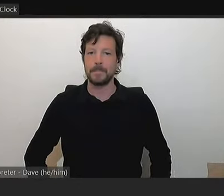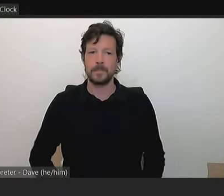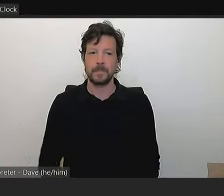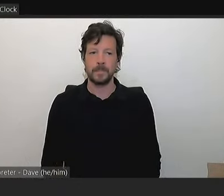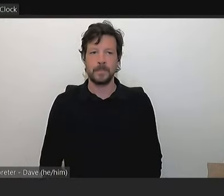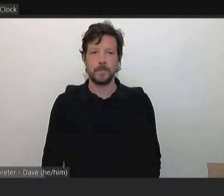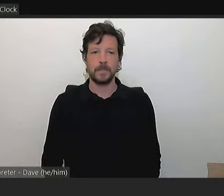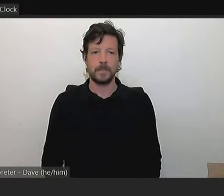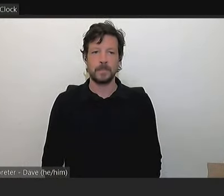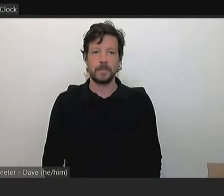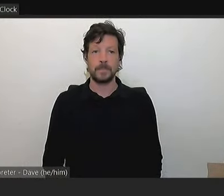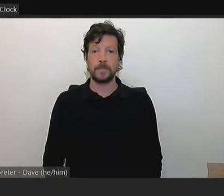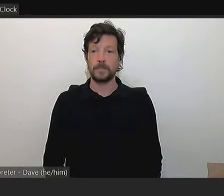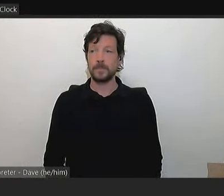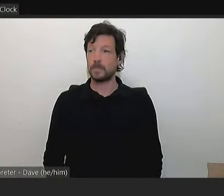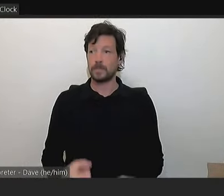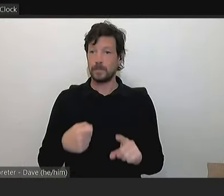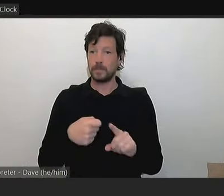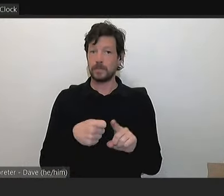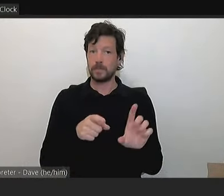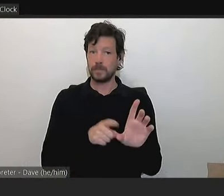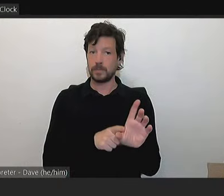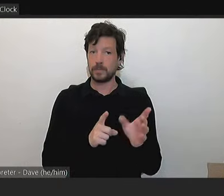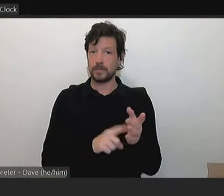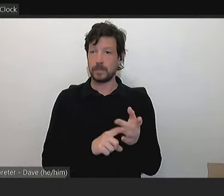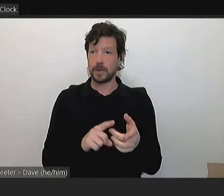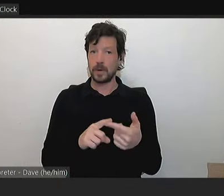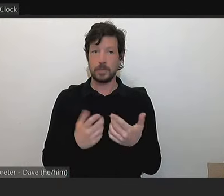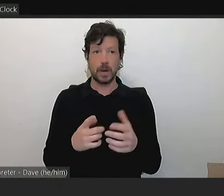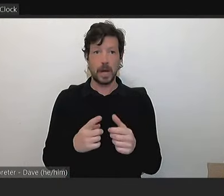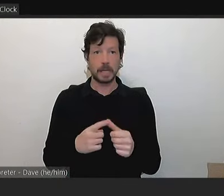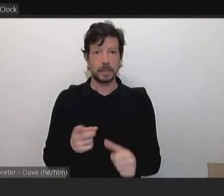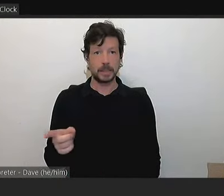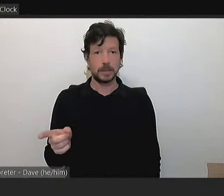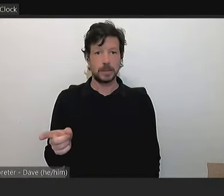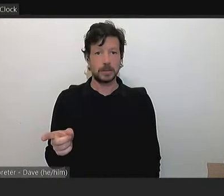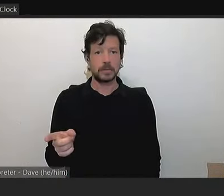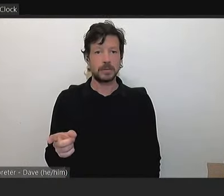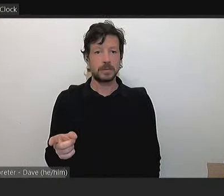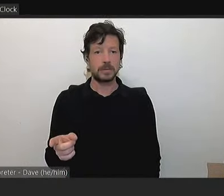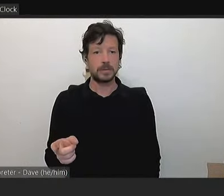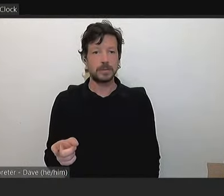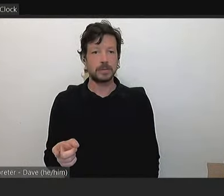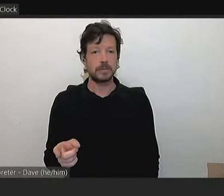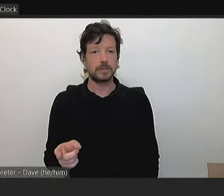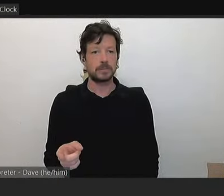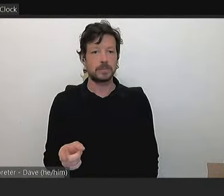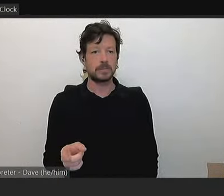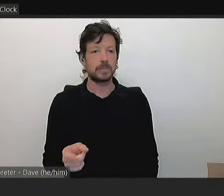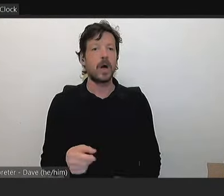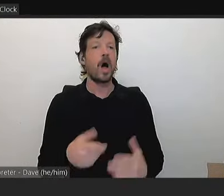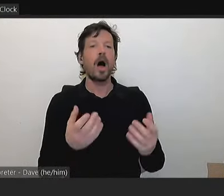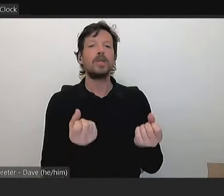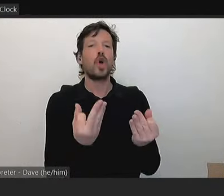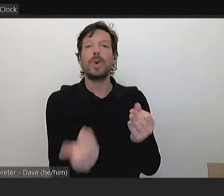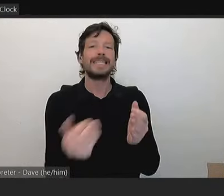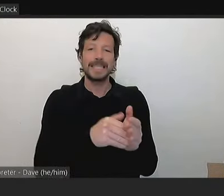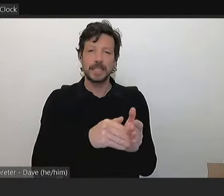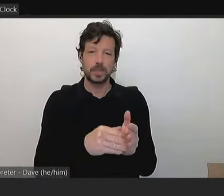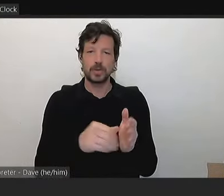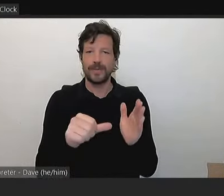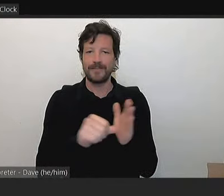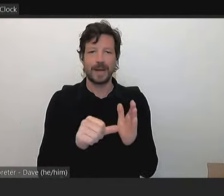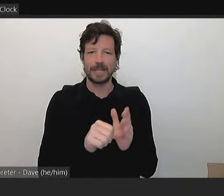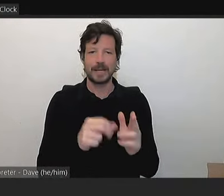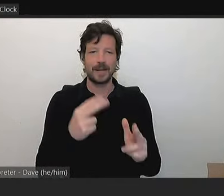Council Carly, our officer just answered that? through you, Mayor. There's no additional funding for temporary lighting